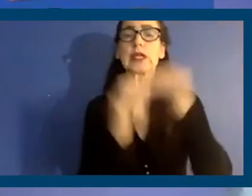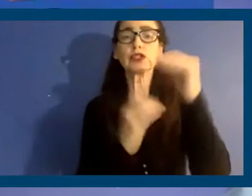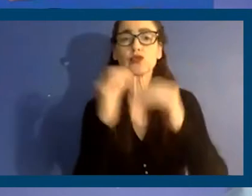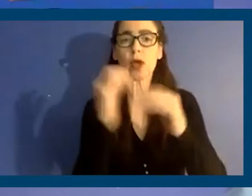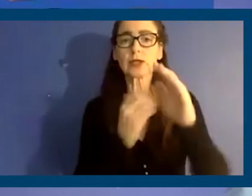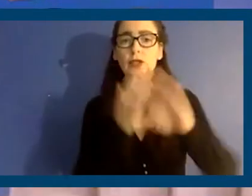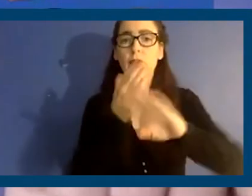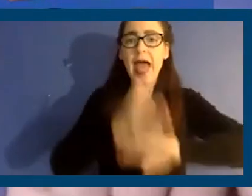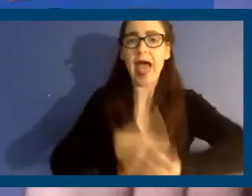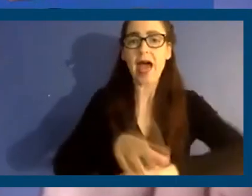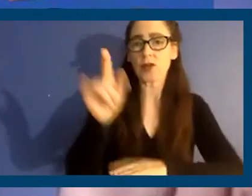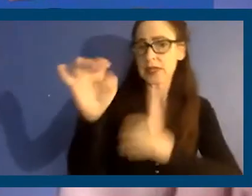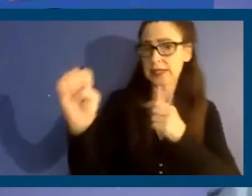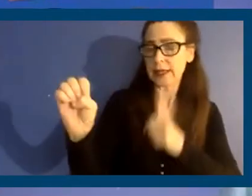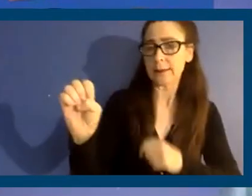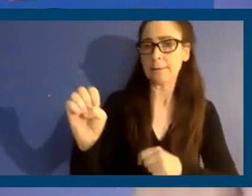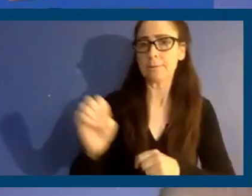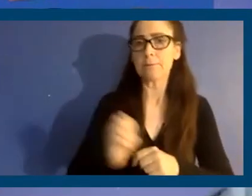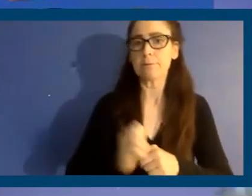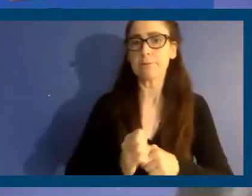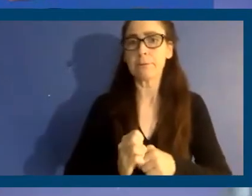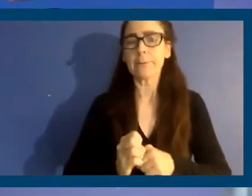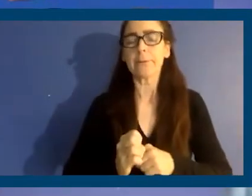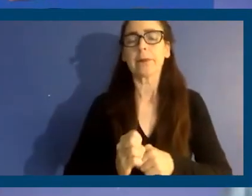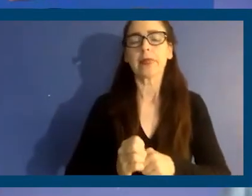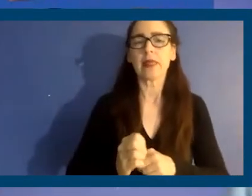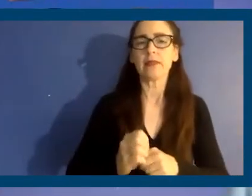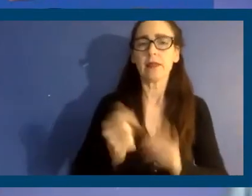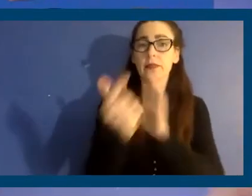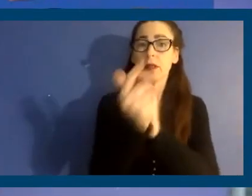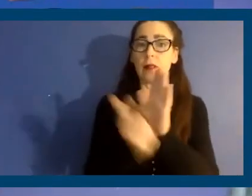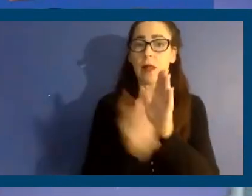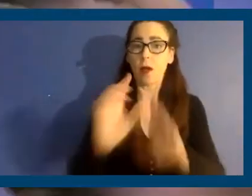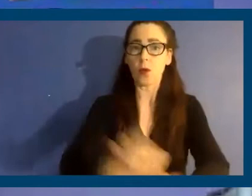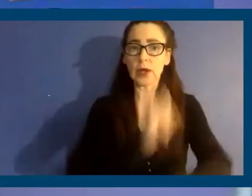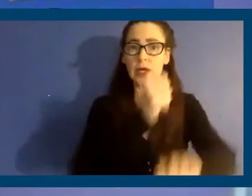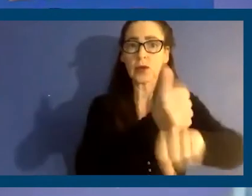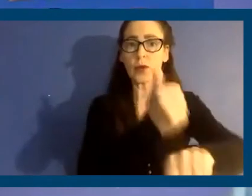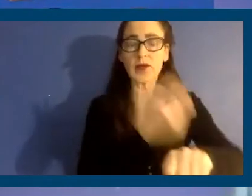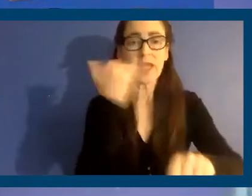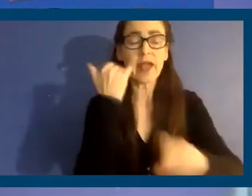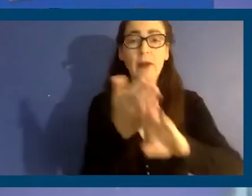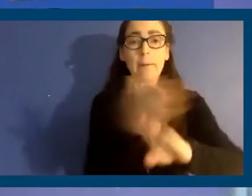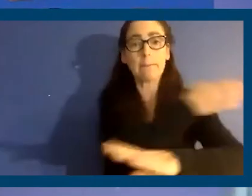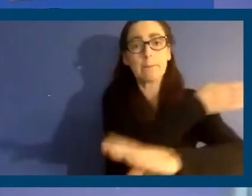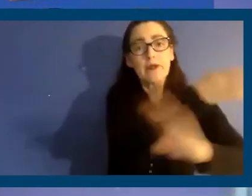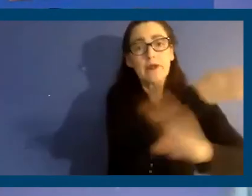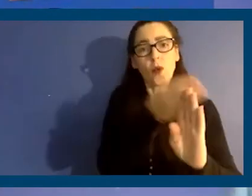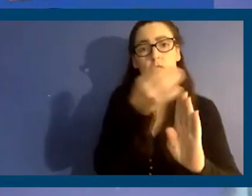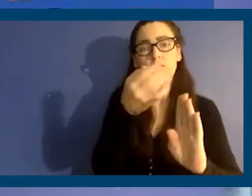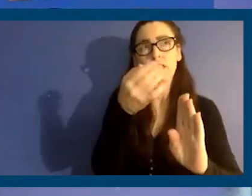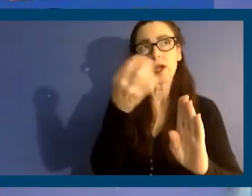the date that the rent control law went into effect if it was before 1995